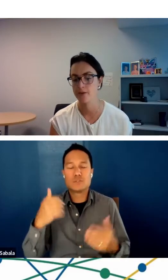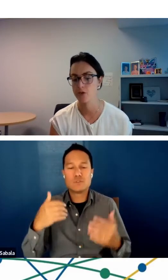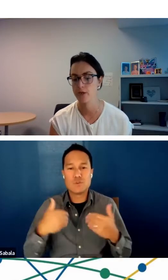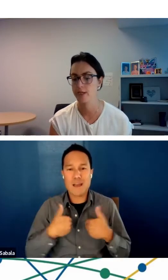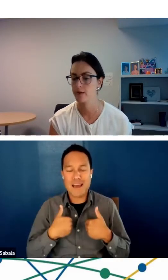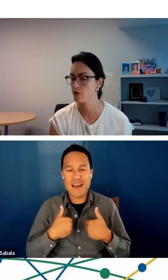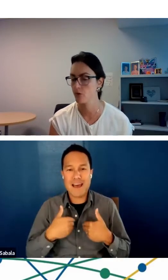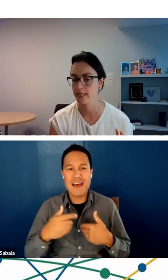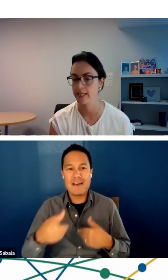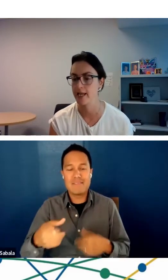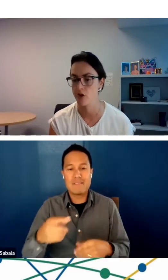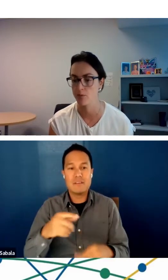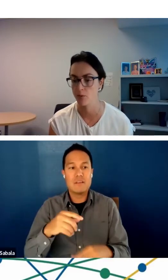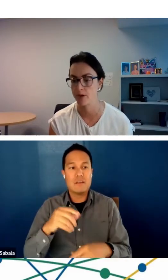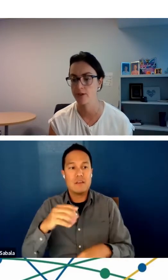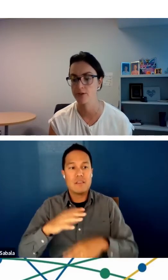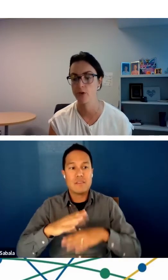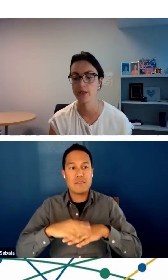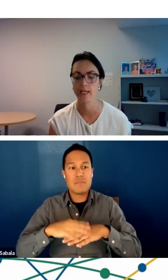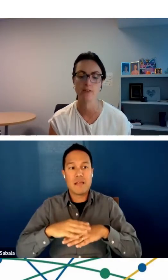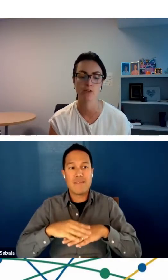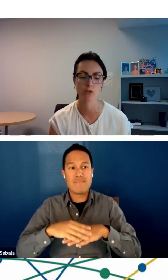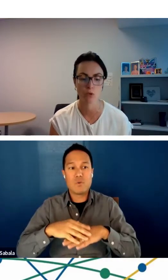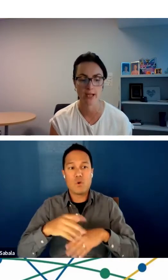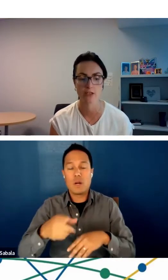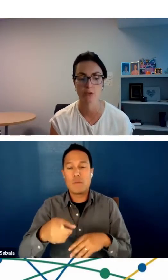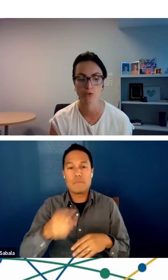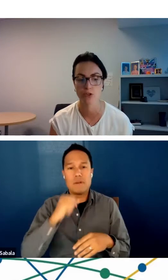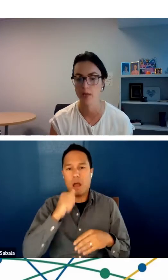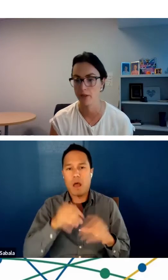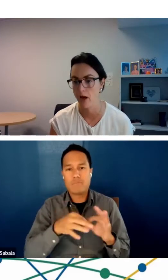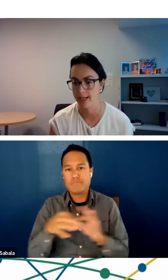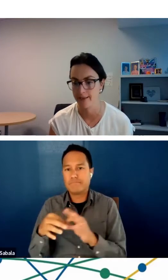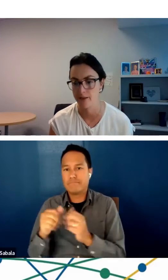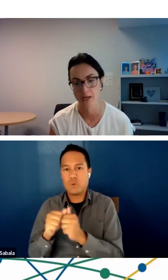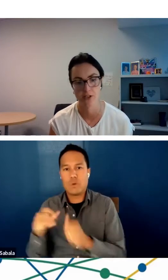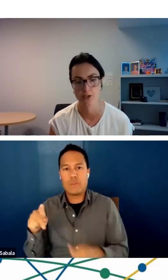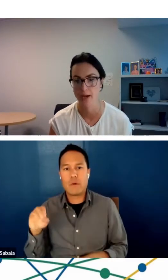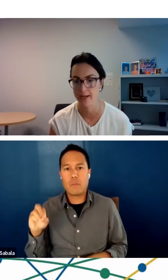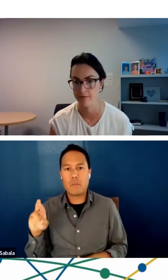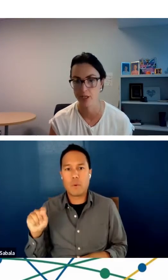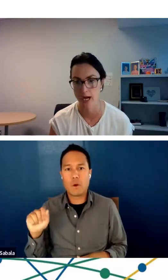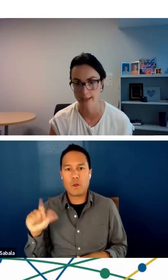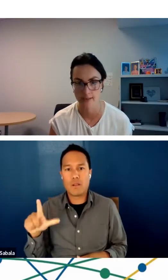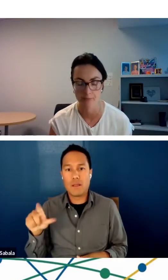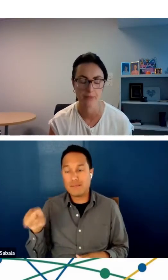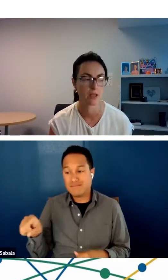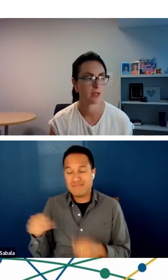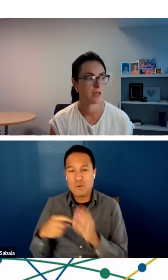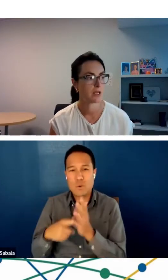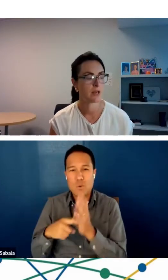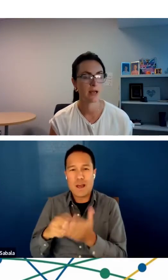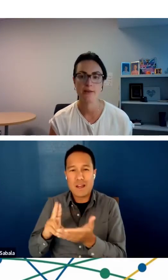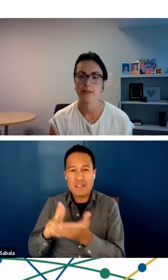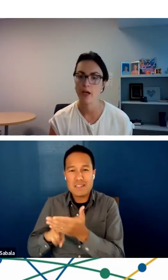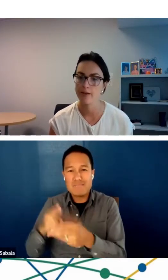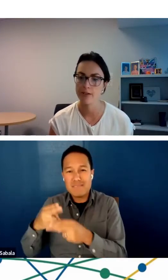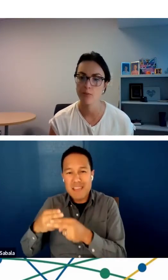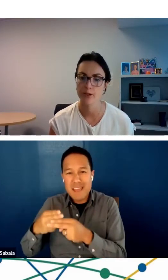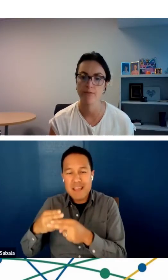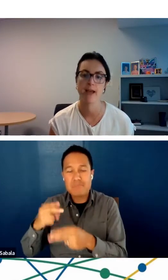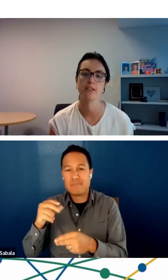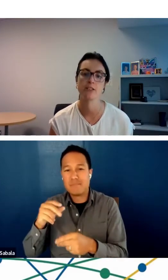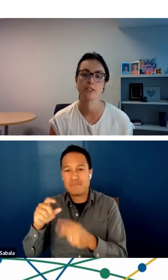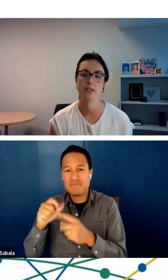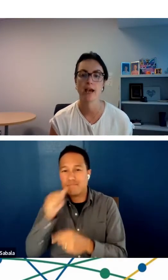tethered to an EHR portal. So again, this requires user name and login that patients might have forgotten. The